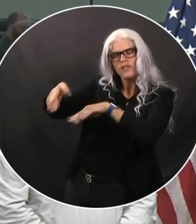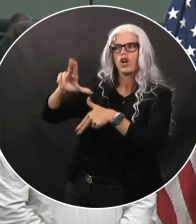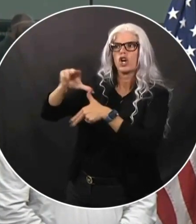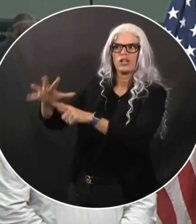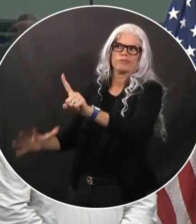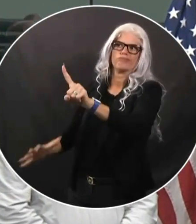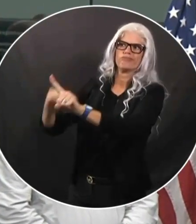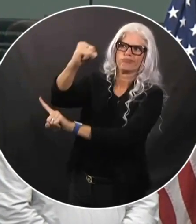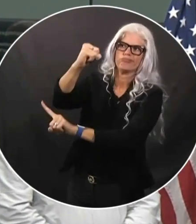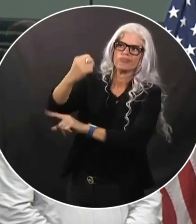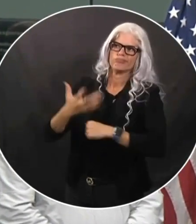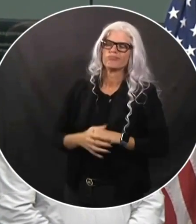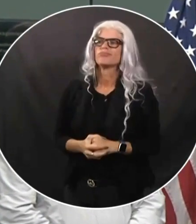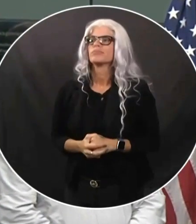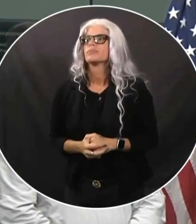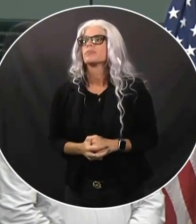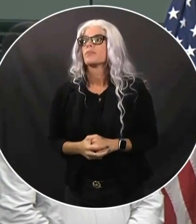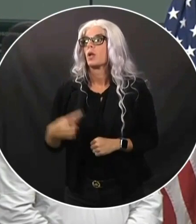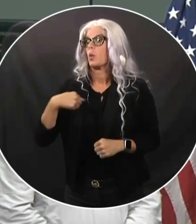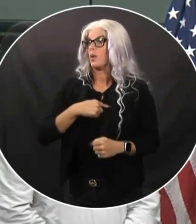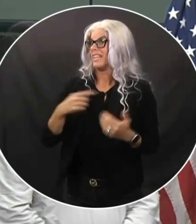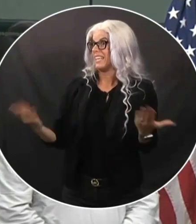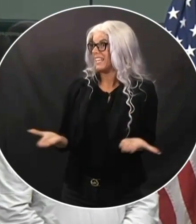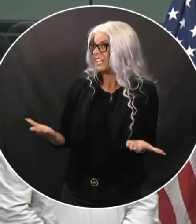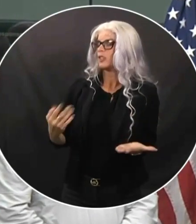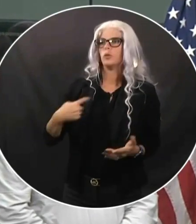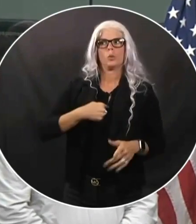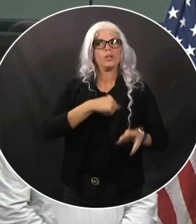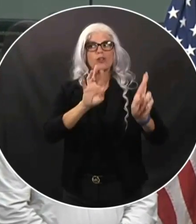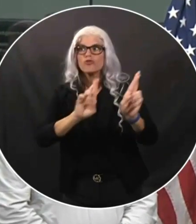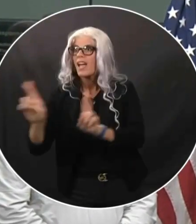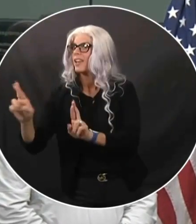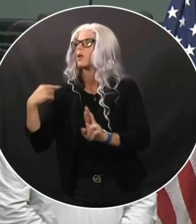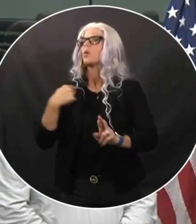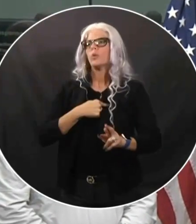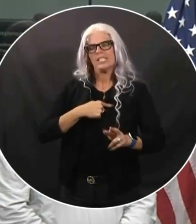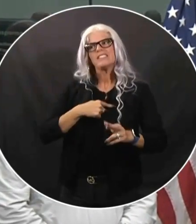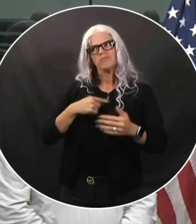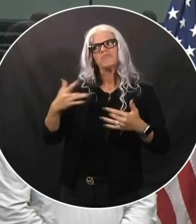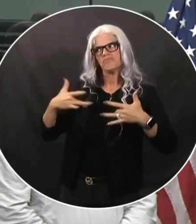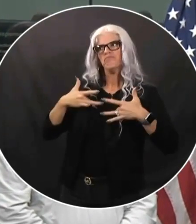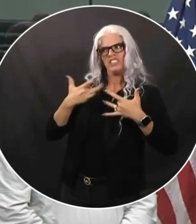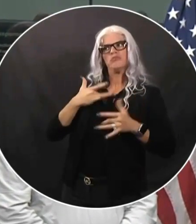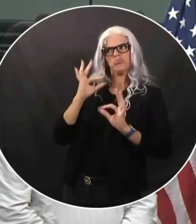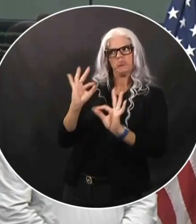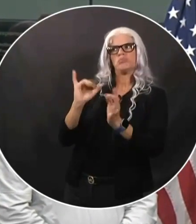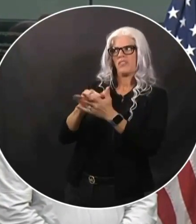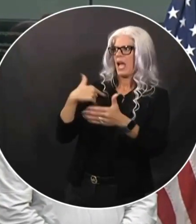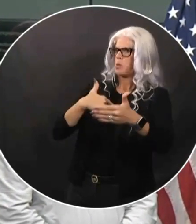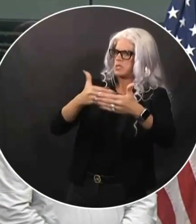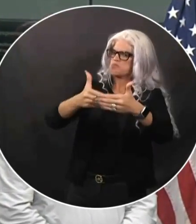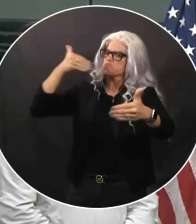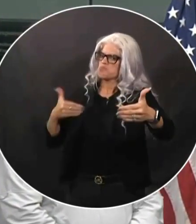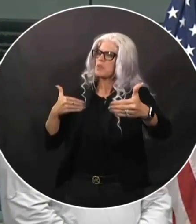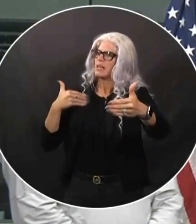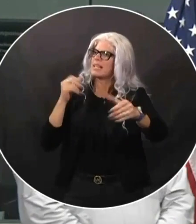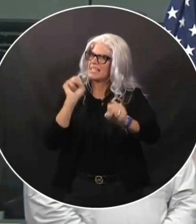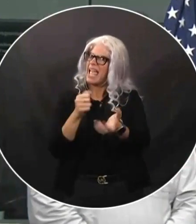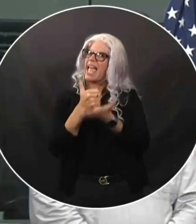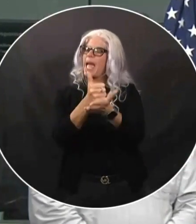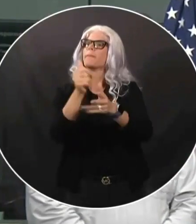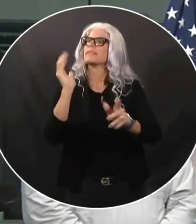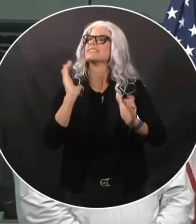we're ready, we're excited about the opportunity to continue to serve our citizens in Florida. Thank you. Okay, any questions?